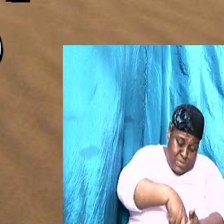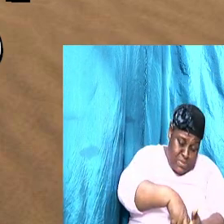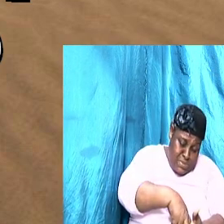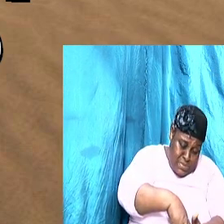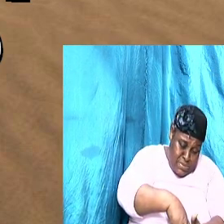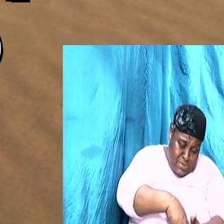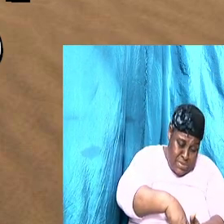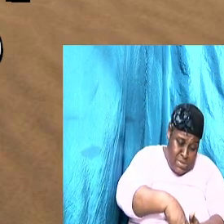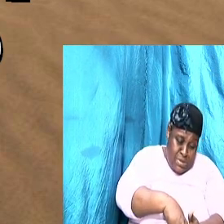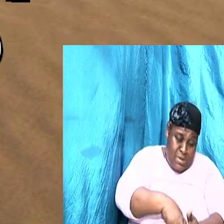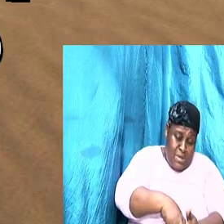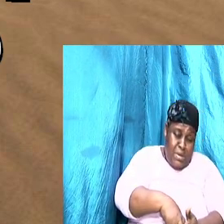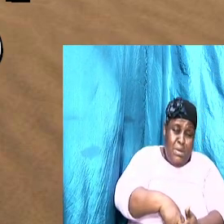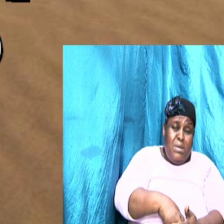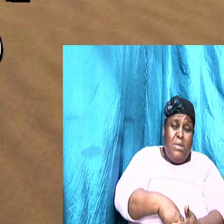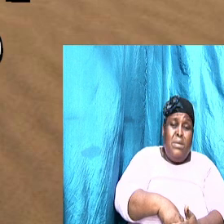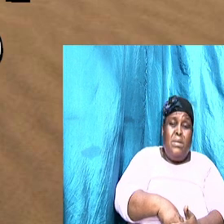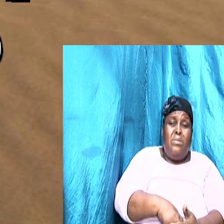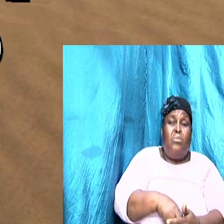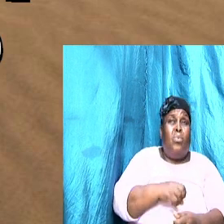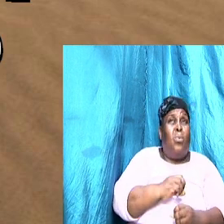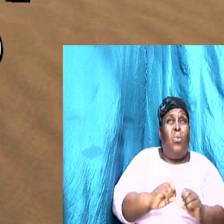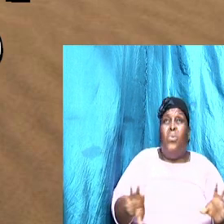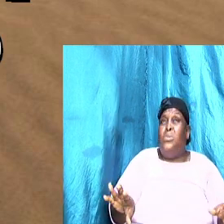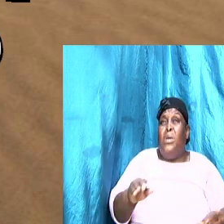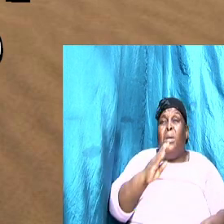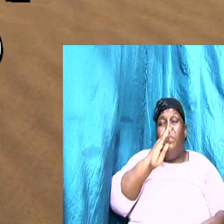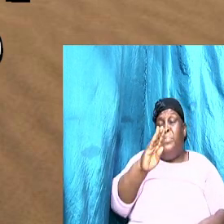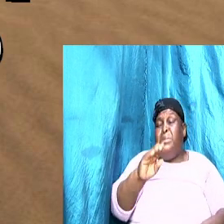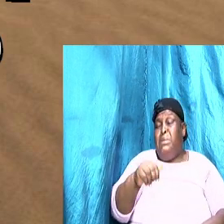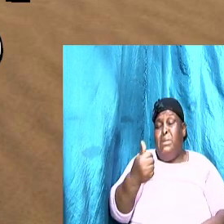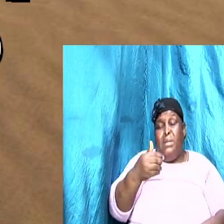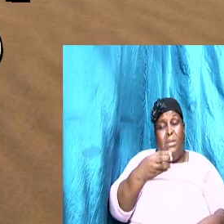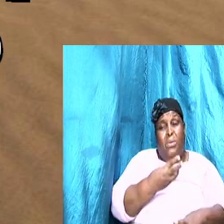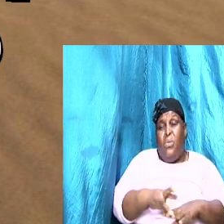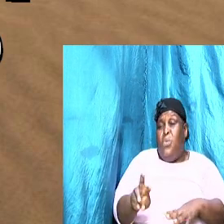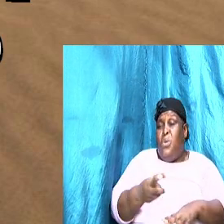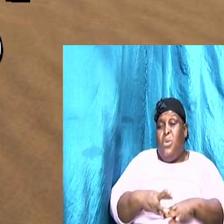bad the situation was. It couldn't be any worse.